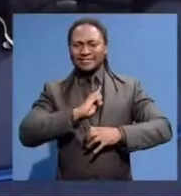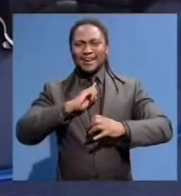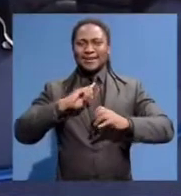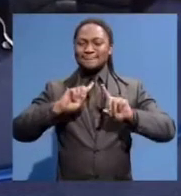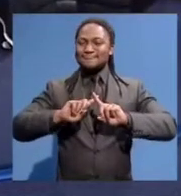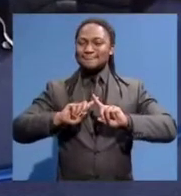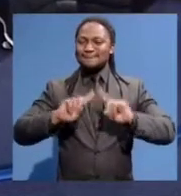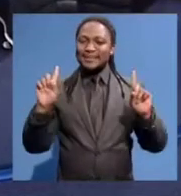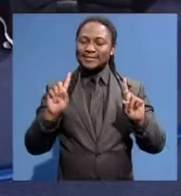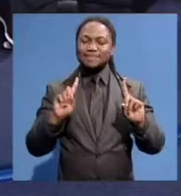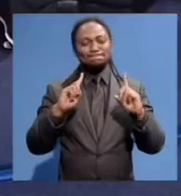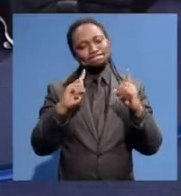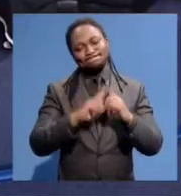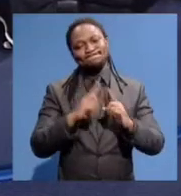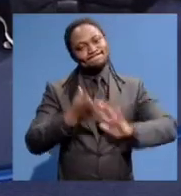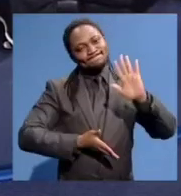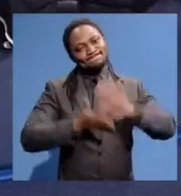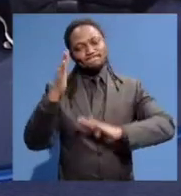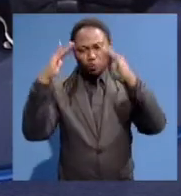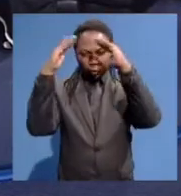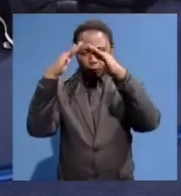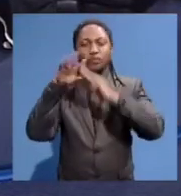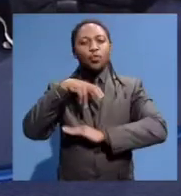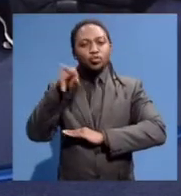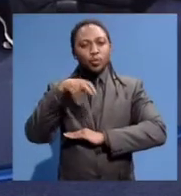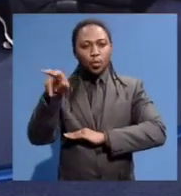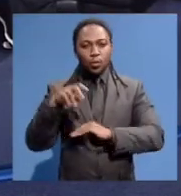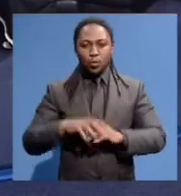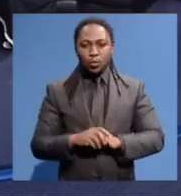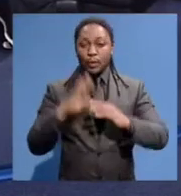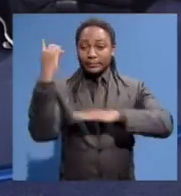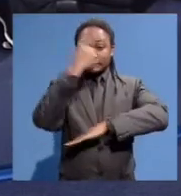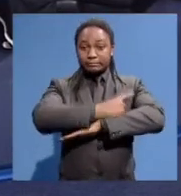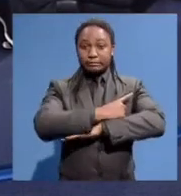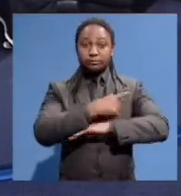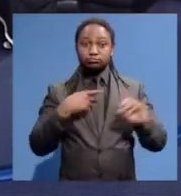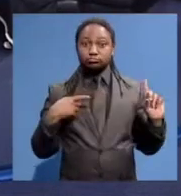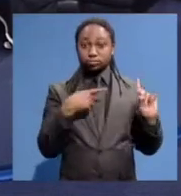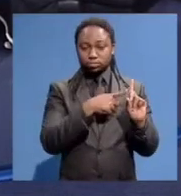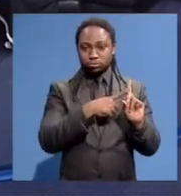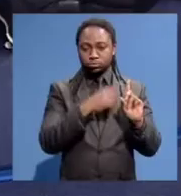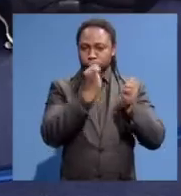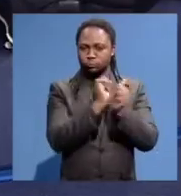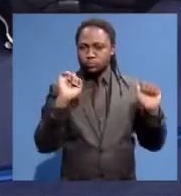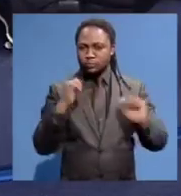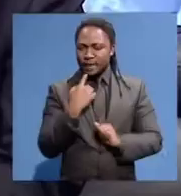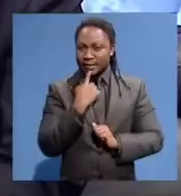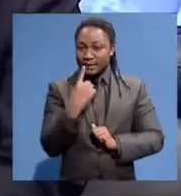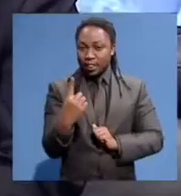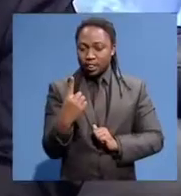But then, of course, we had to be touring Lesotho. On the day that it was going to be released, I said to the promoters,